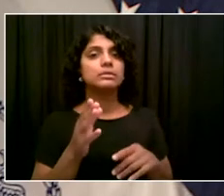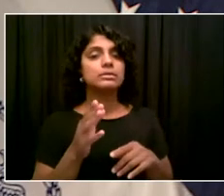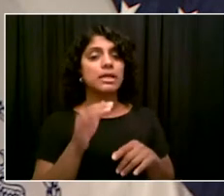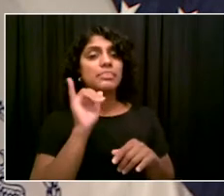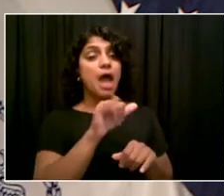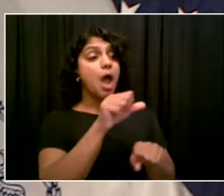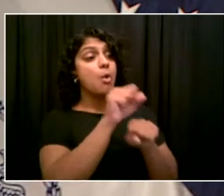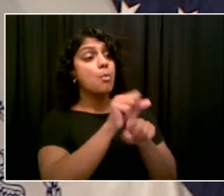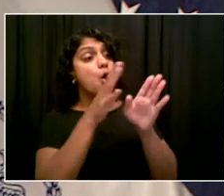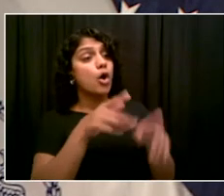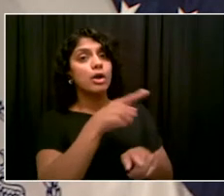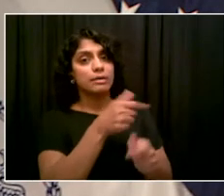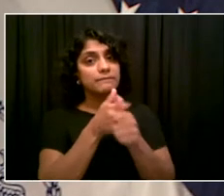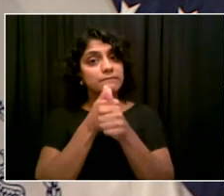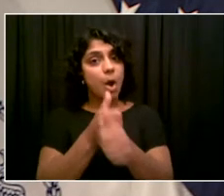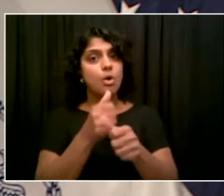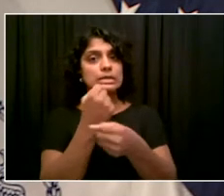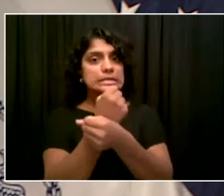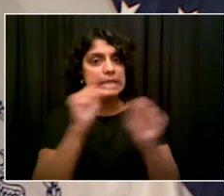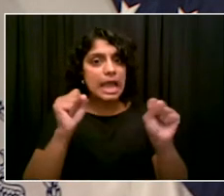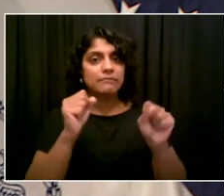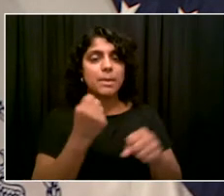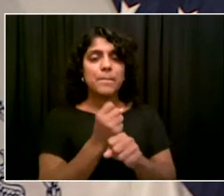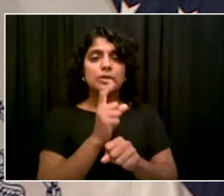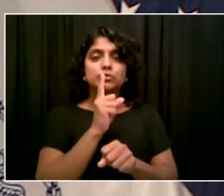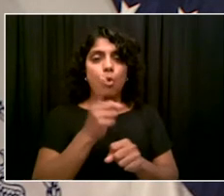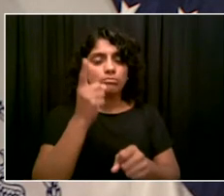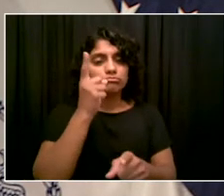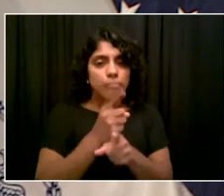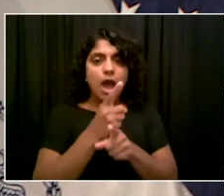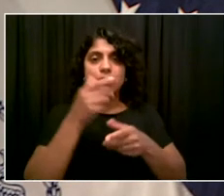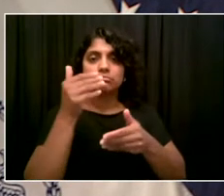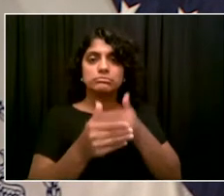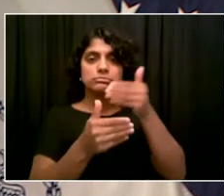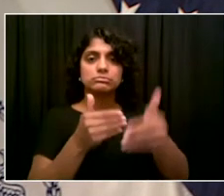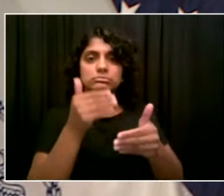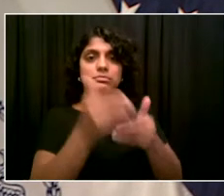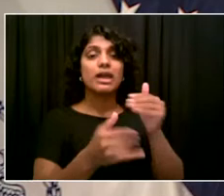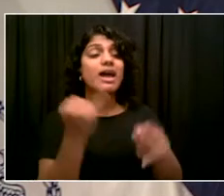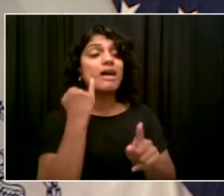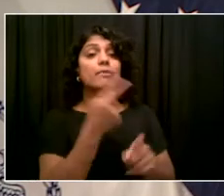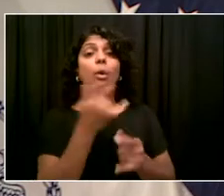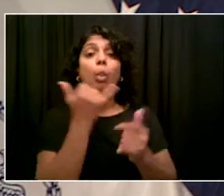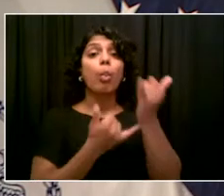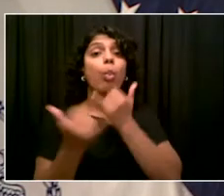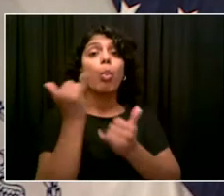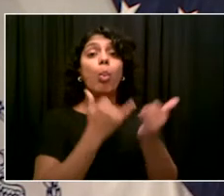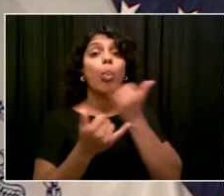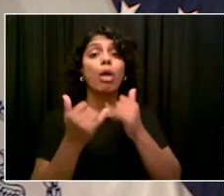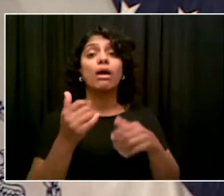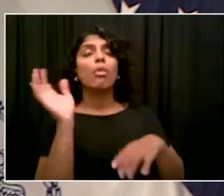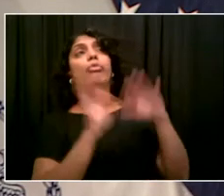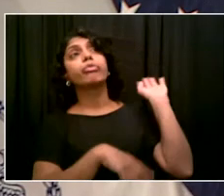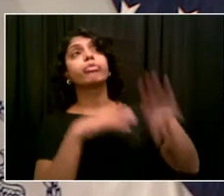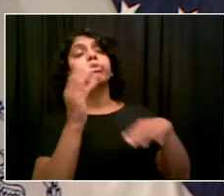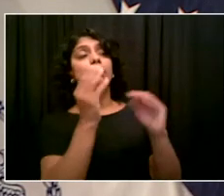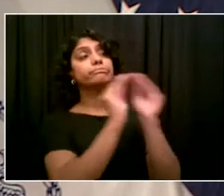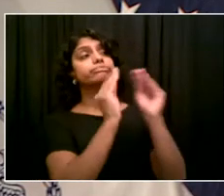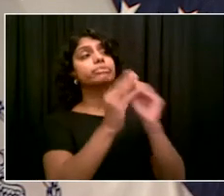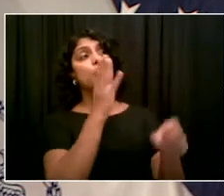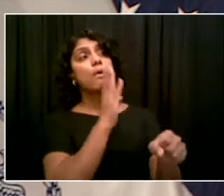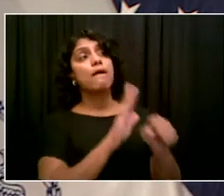that developers, contractors, et cetera, will continue to consider safety violations at the cost of doing business?